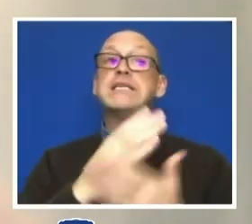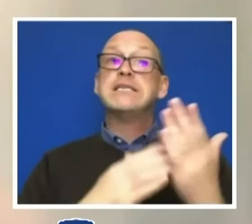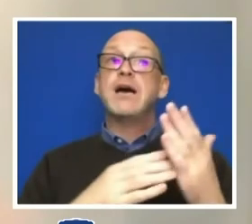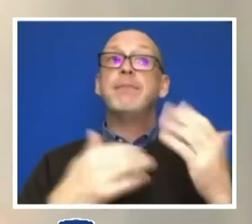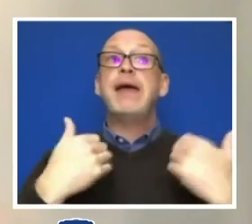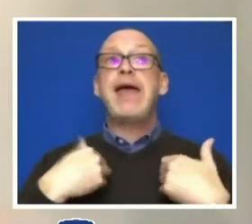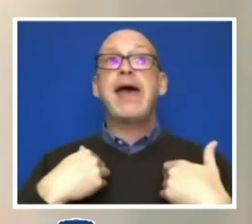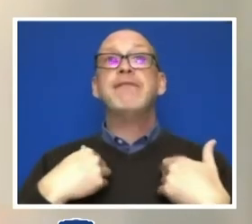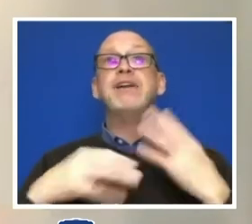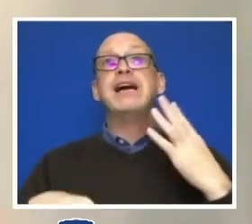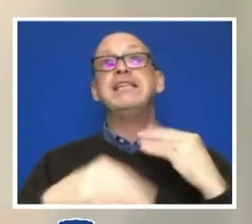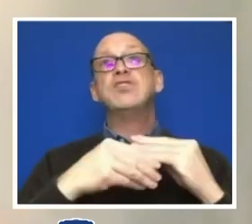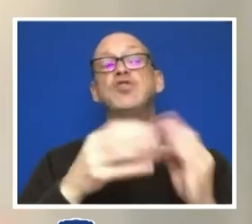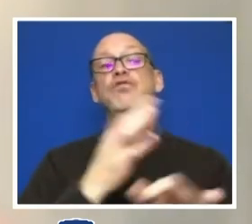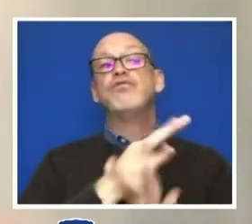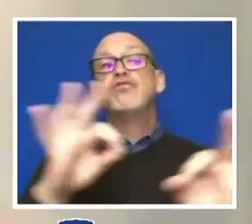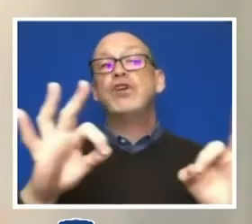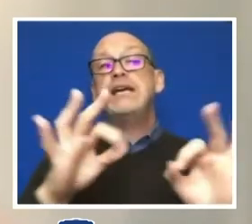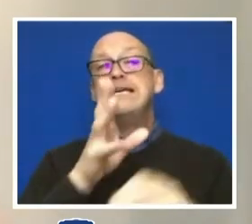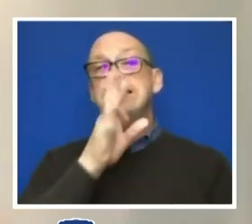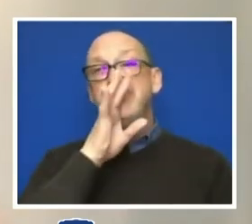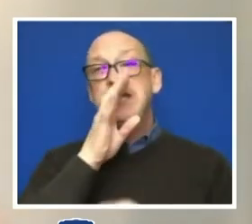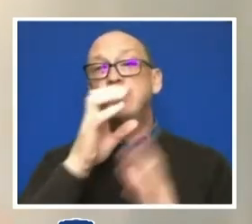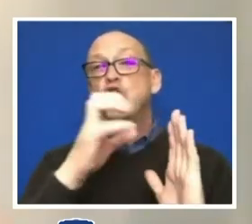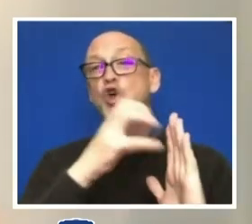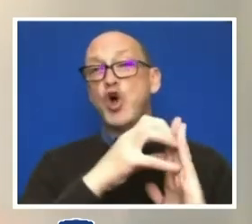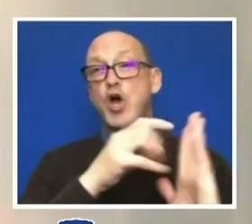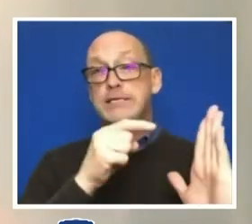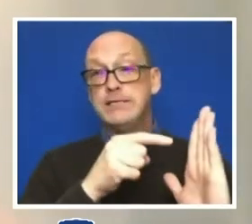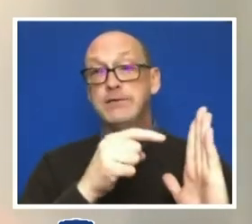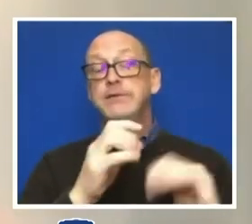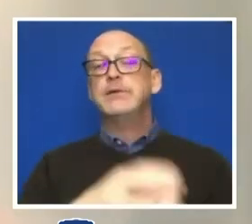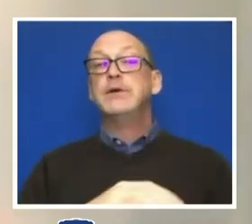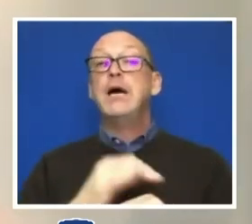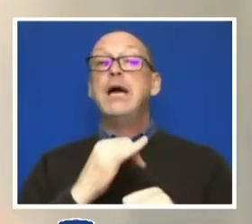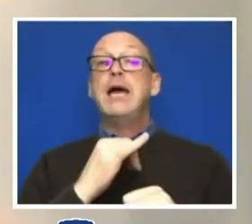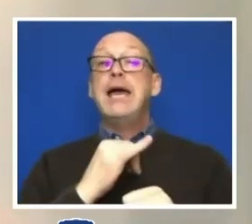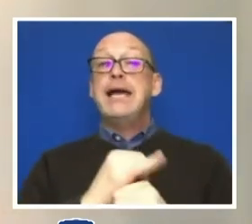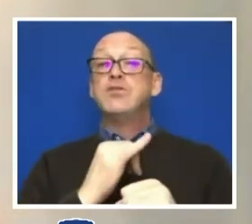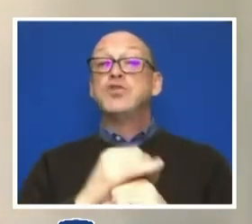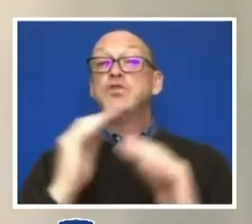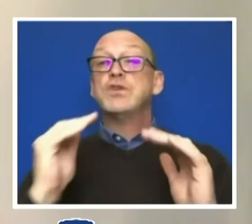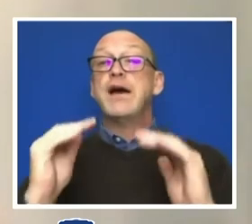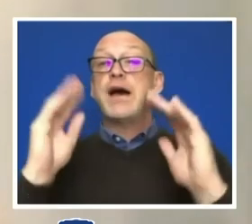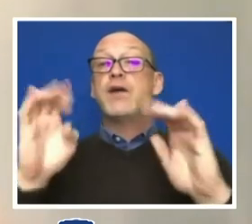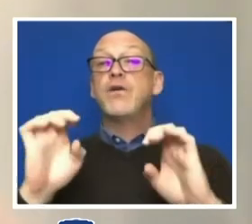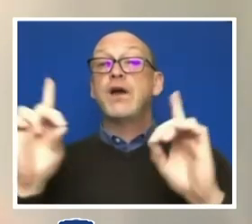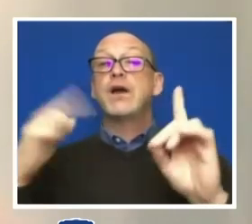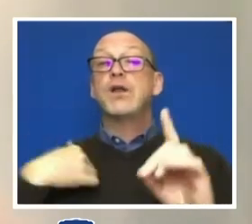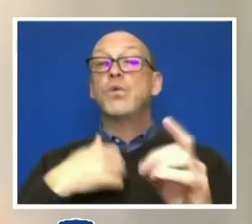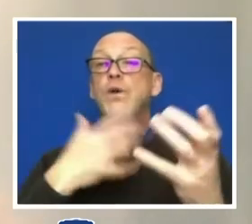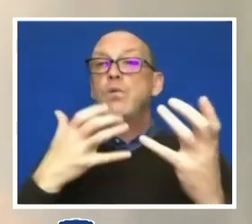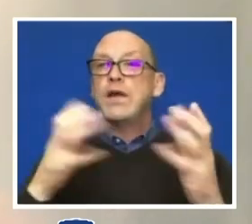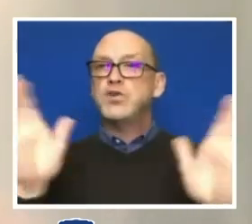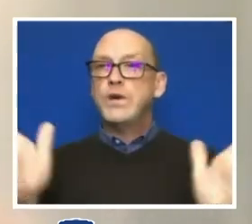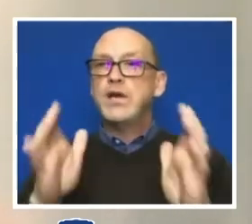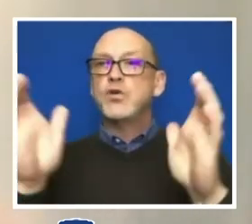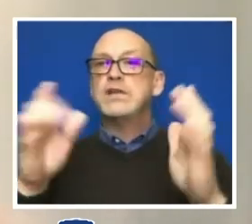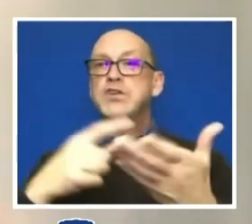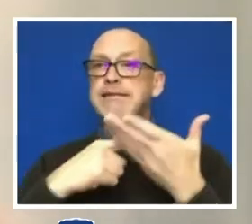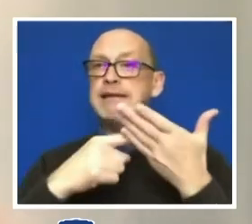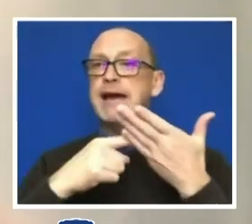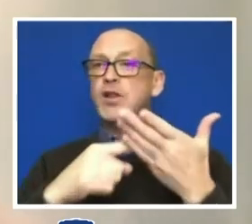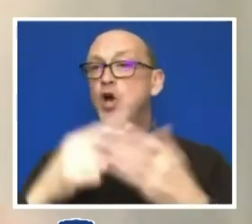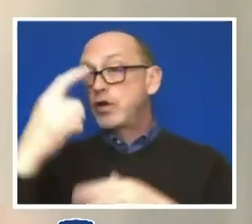free speech clauses as well. As an institution of higher education, we do want to encourage dialogue and thought in the